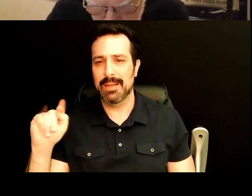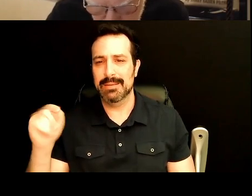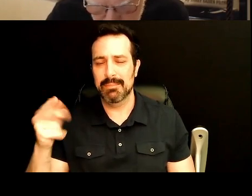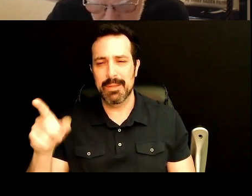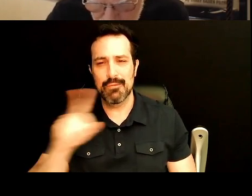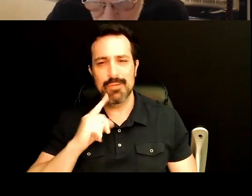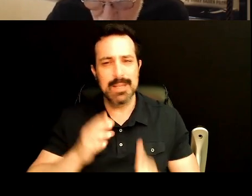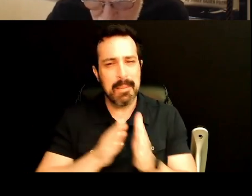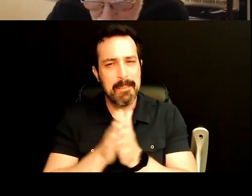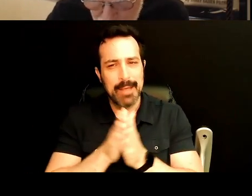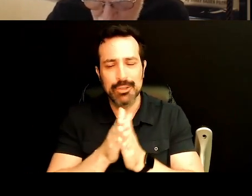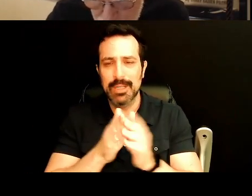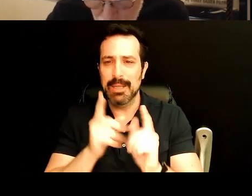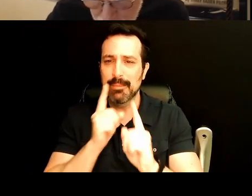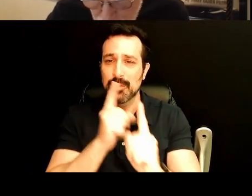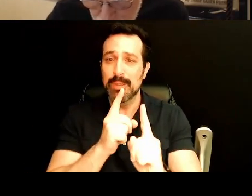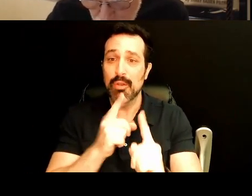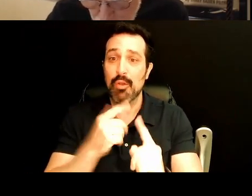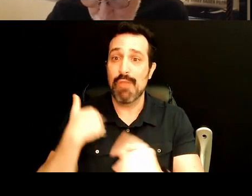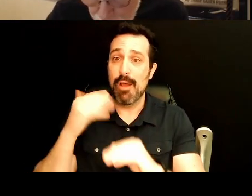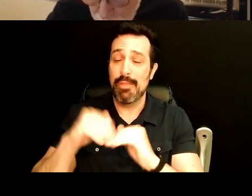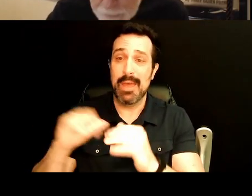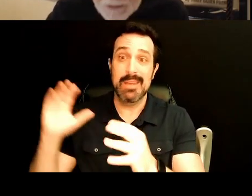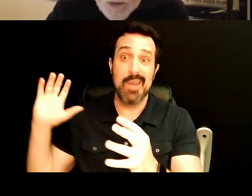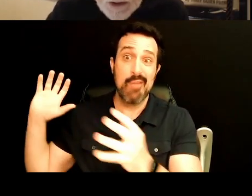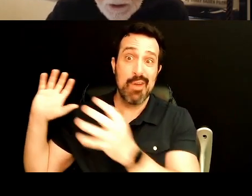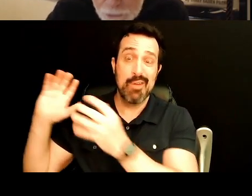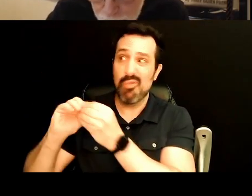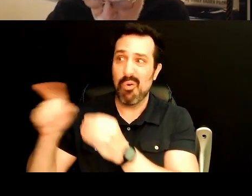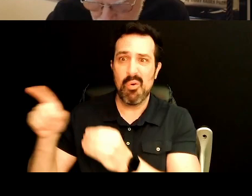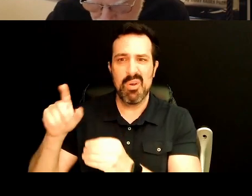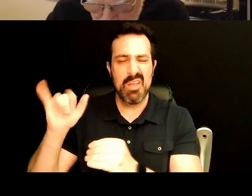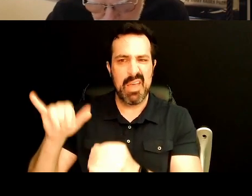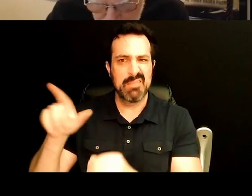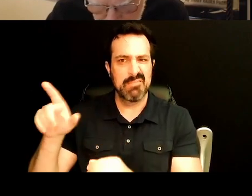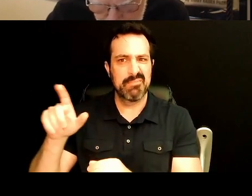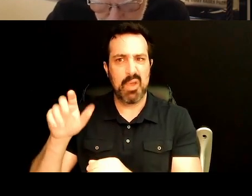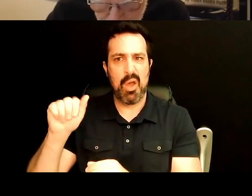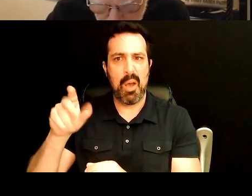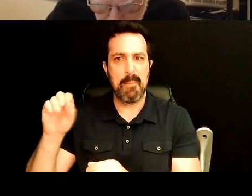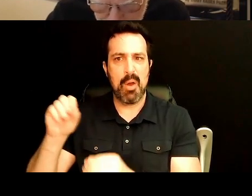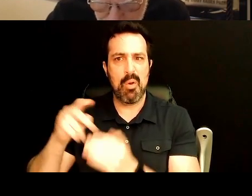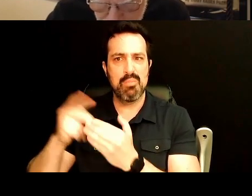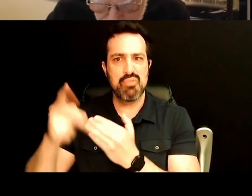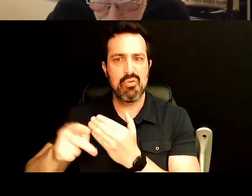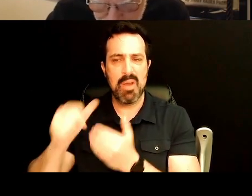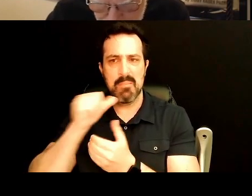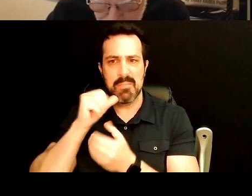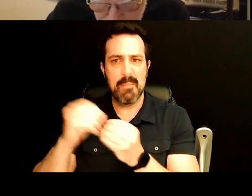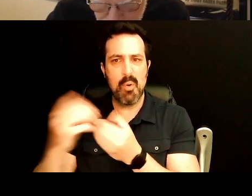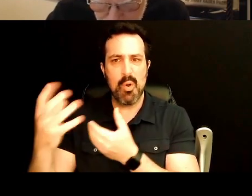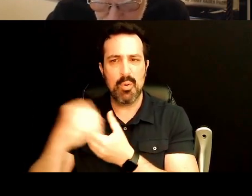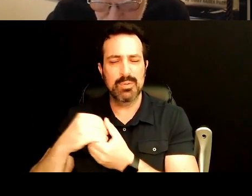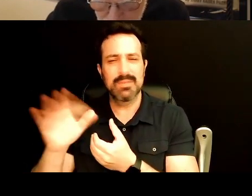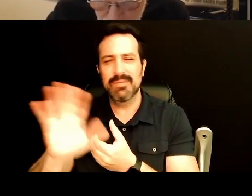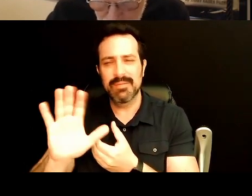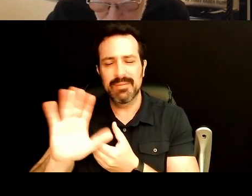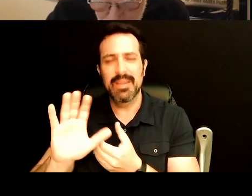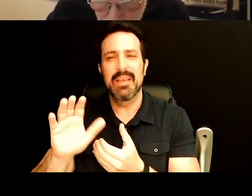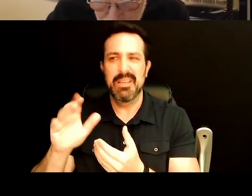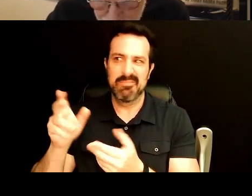instead of retroactively demonizing the Apollo program for not being more inclusive, let's adopt a different perspective.